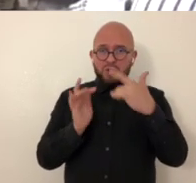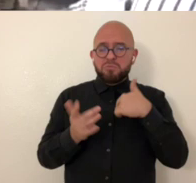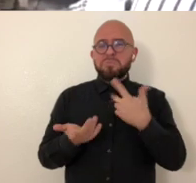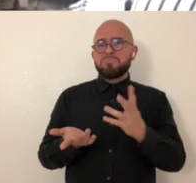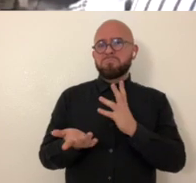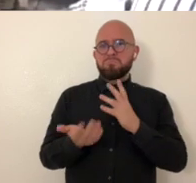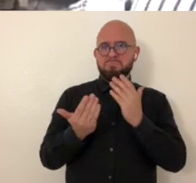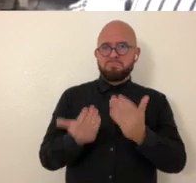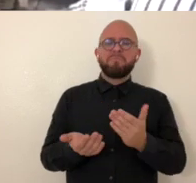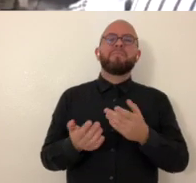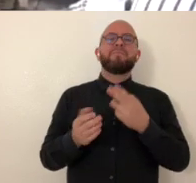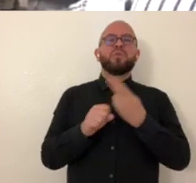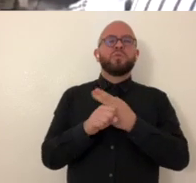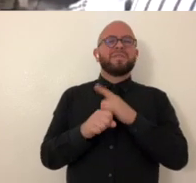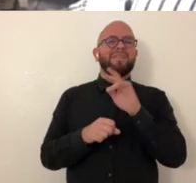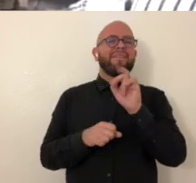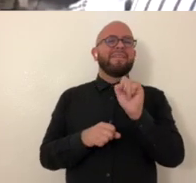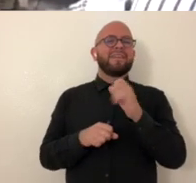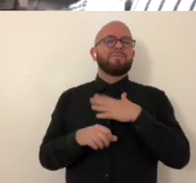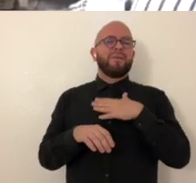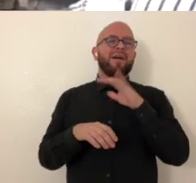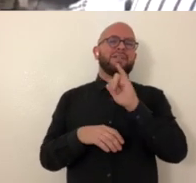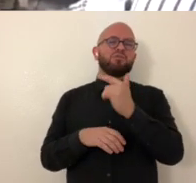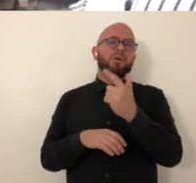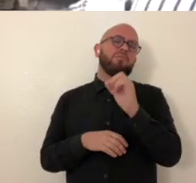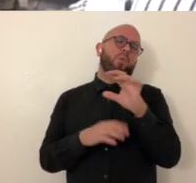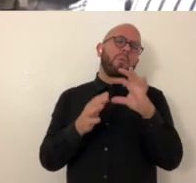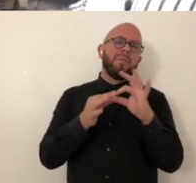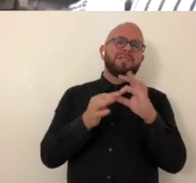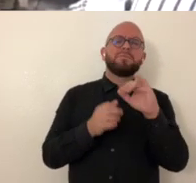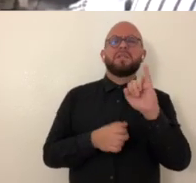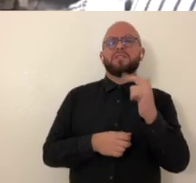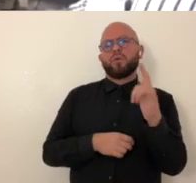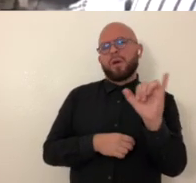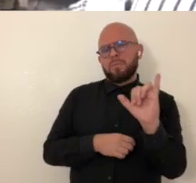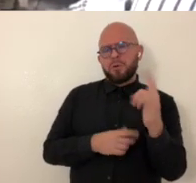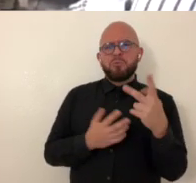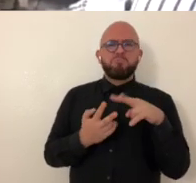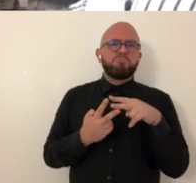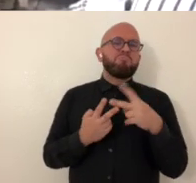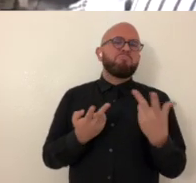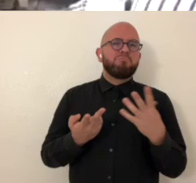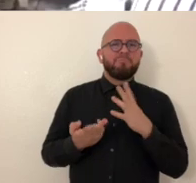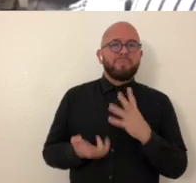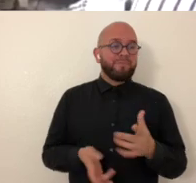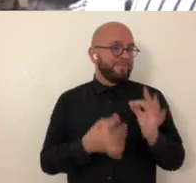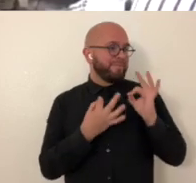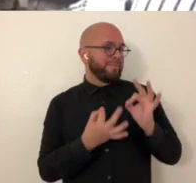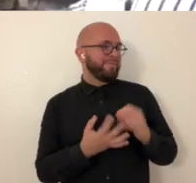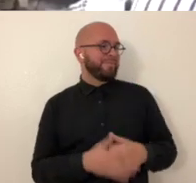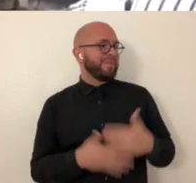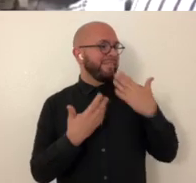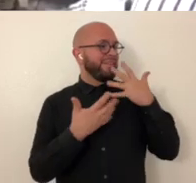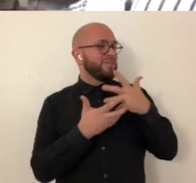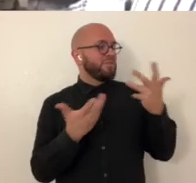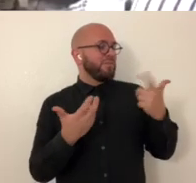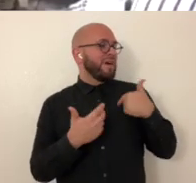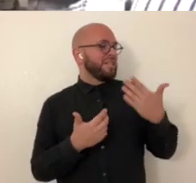um if anyone's interested in reaching out to me you can reach out to me through the links on my instagram as well or message me there